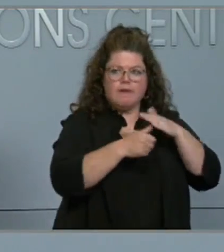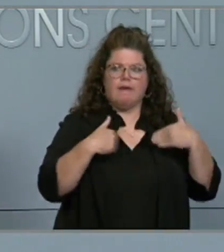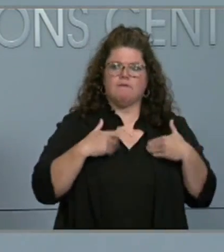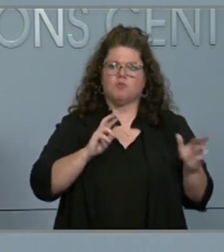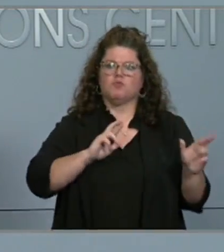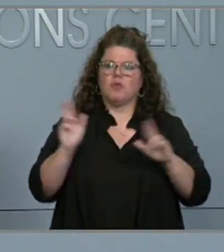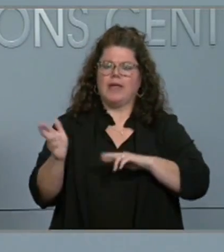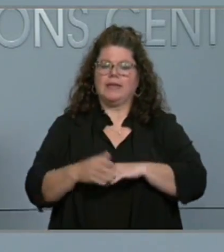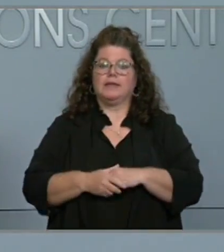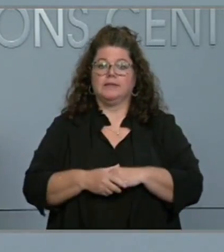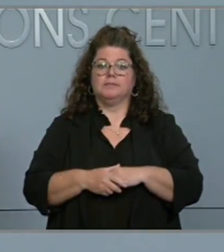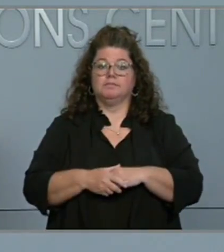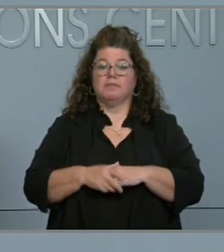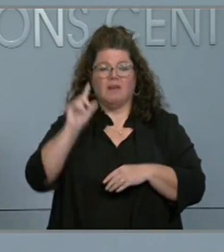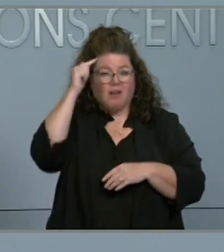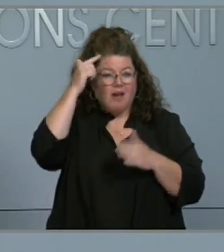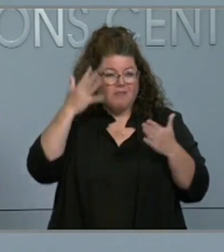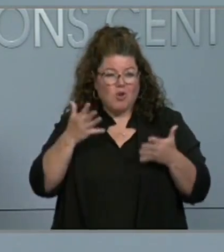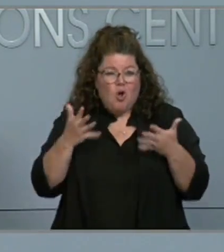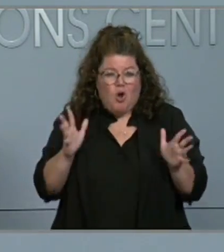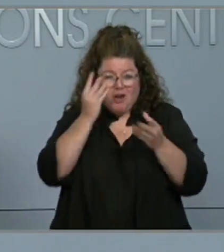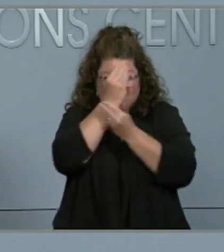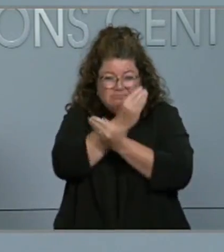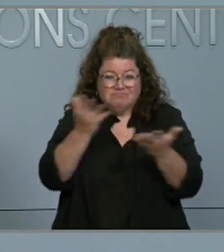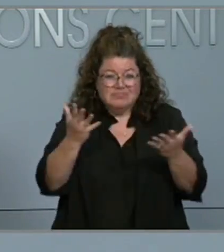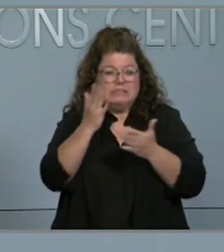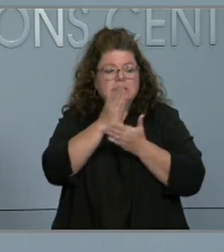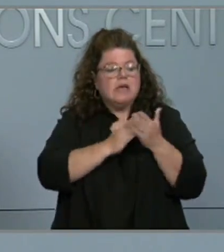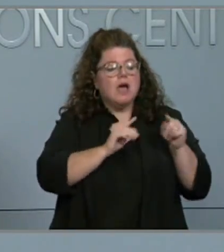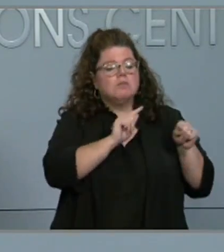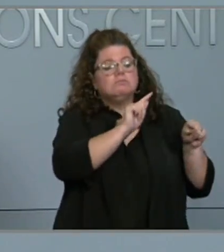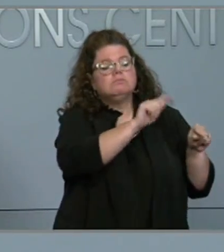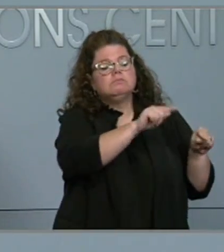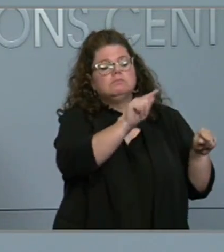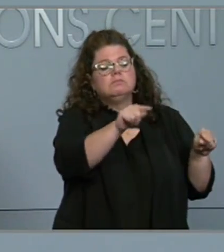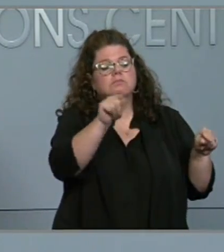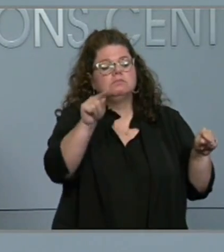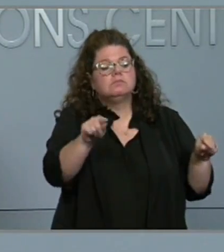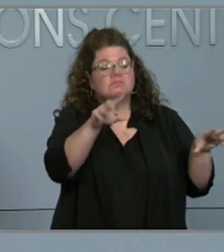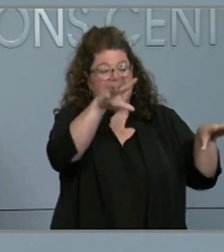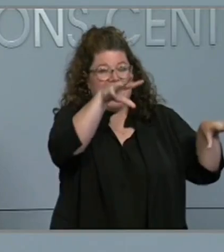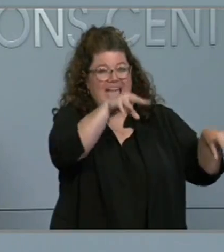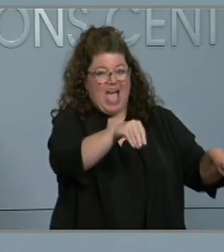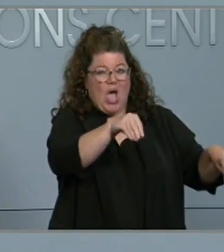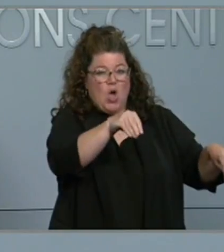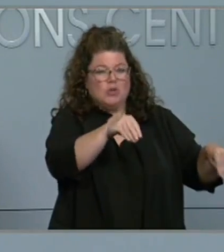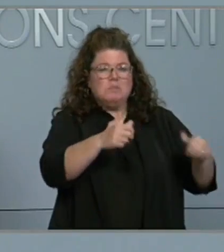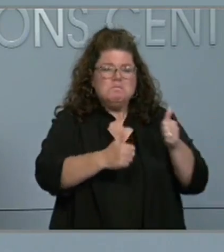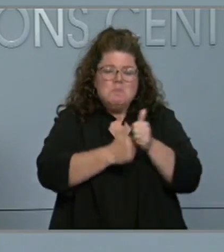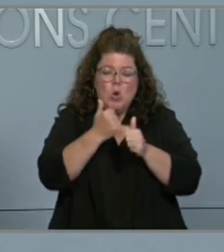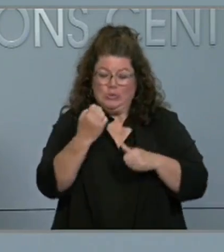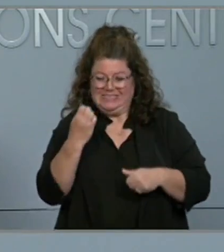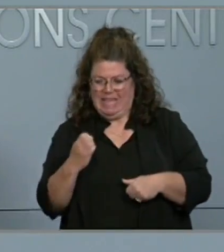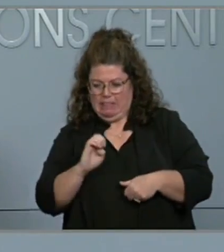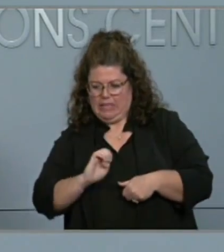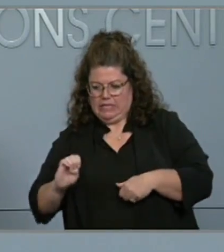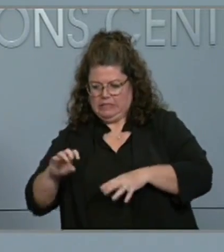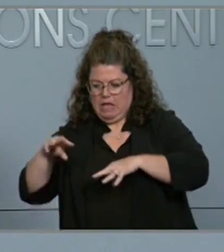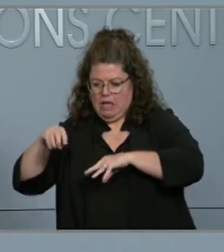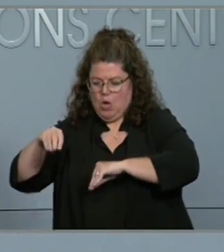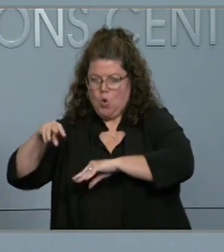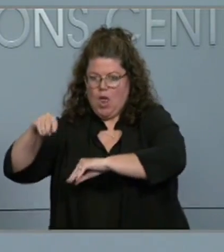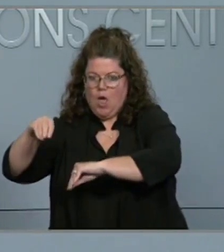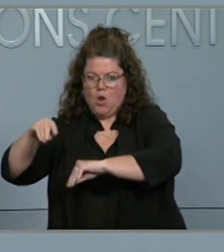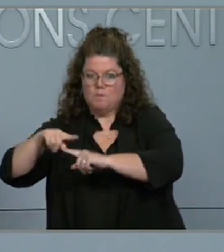are seeing power outages across the state, and while they are focused largely in the southeastern part of our state at this time, we are